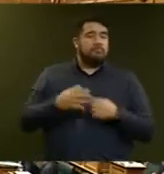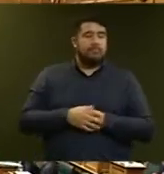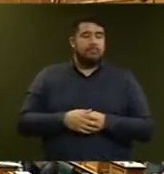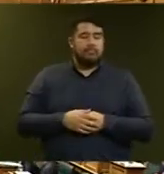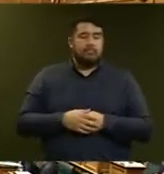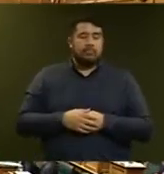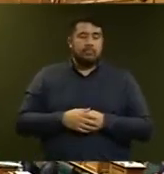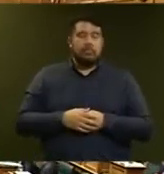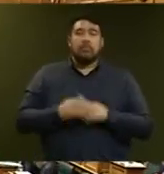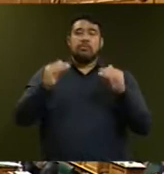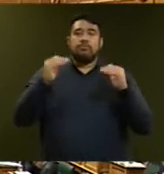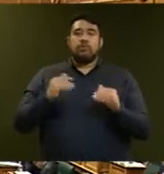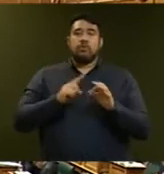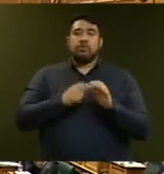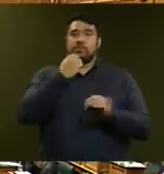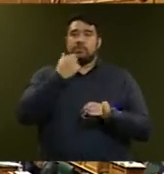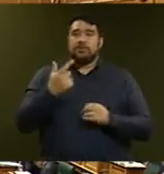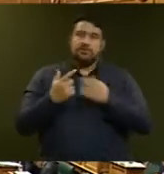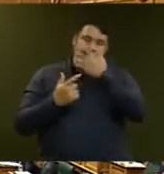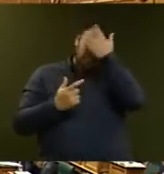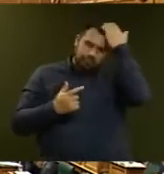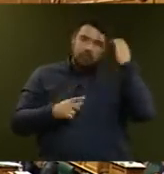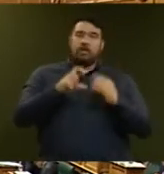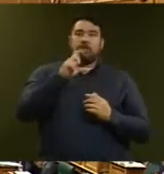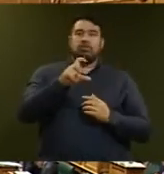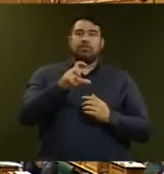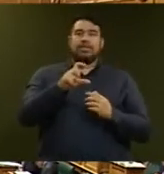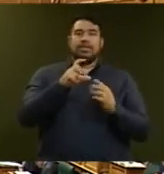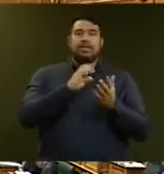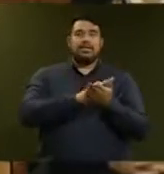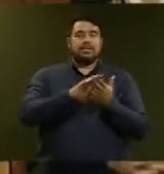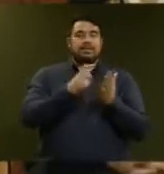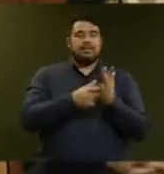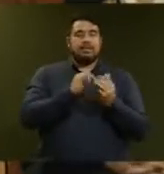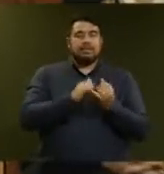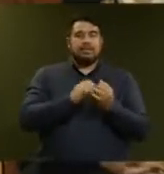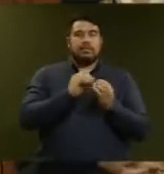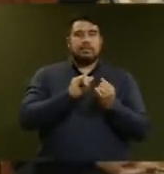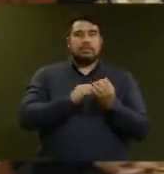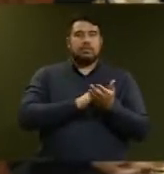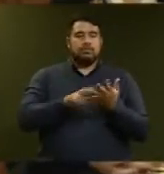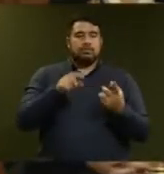Question number 7, Chris Bishop. Thank you very much Mr Speaker, to the Minister of Police. Does he agree with the Prime Minister? 1,